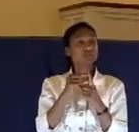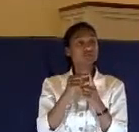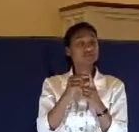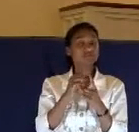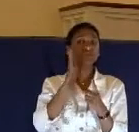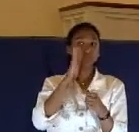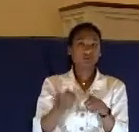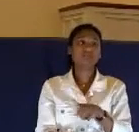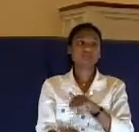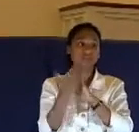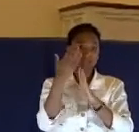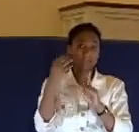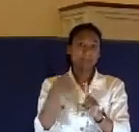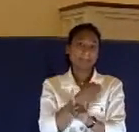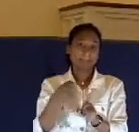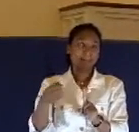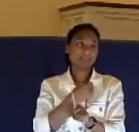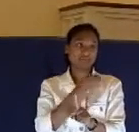have to pay a price.